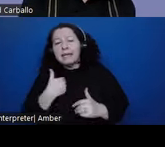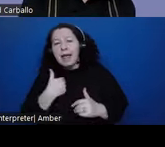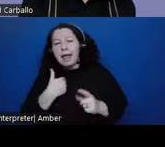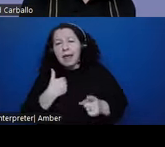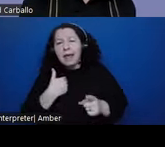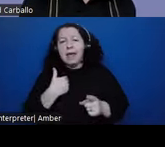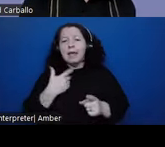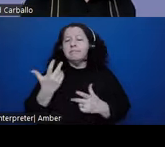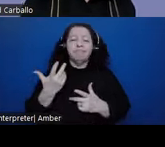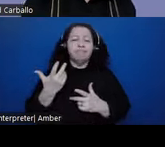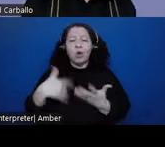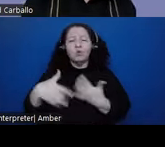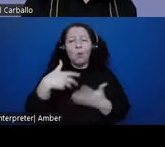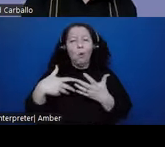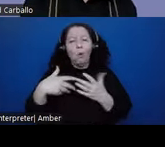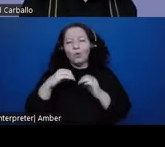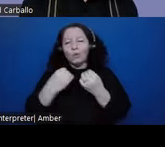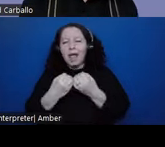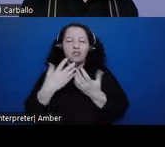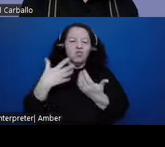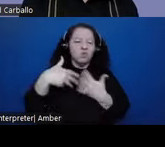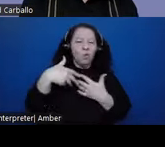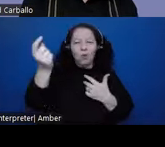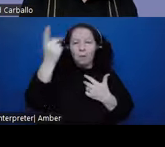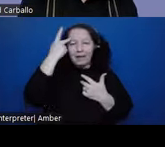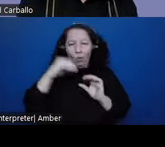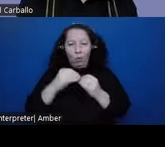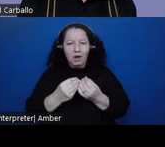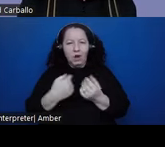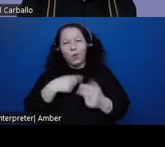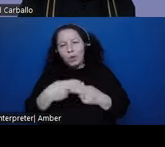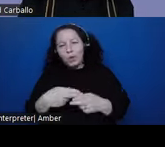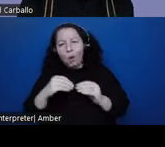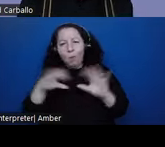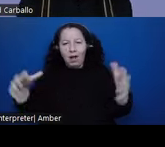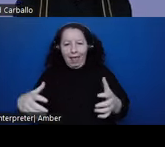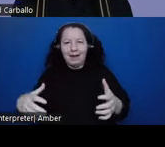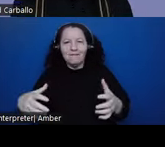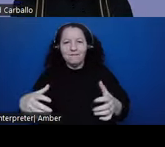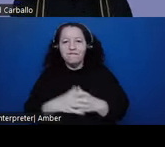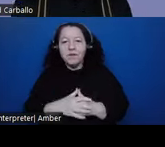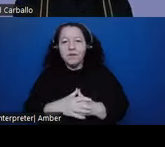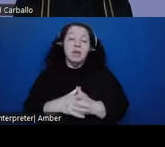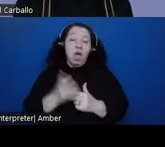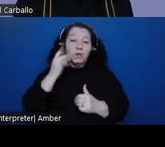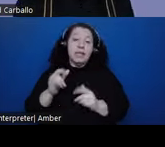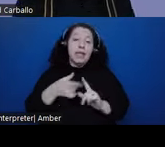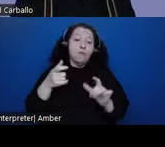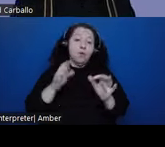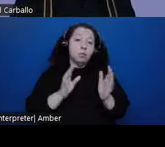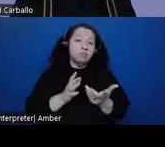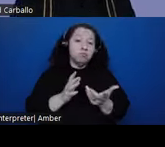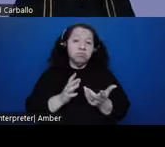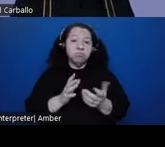organization, socio-political organization, that we would call more collective. And we get this from comments like from